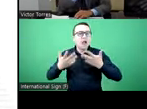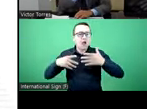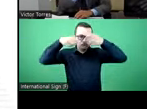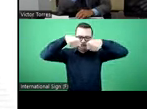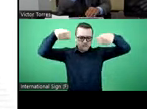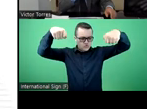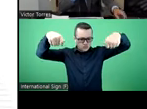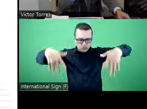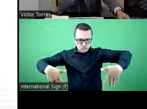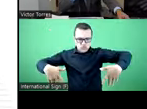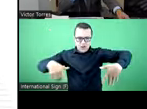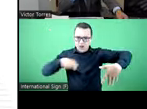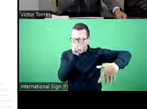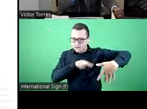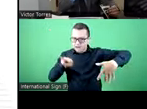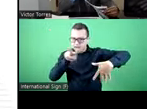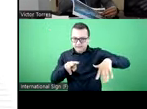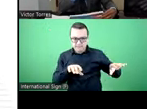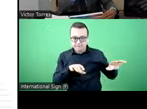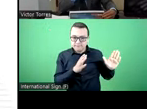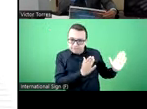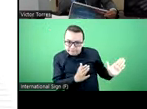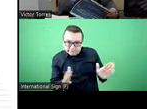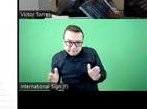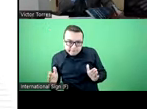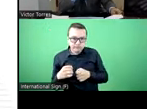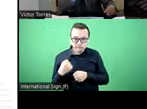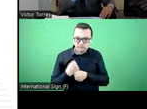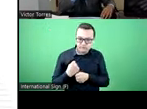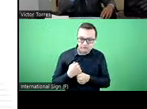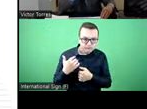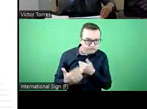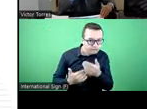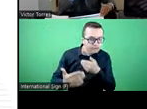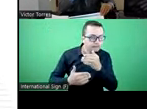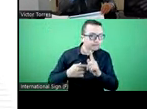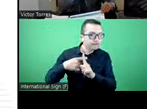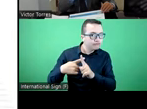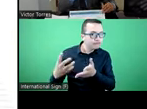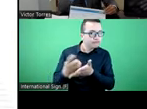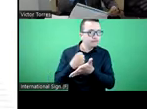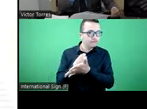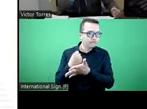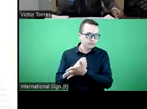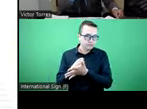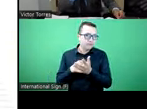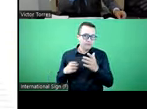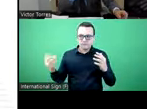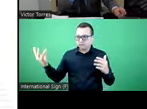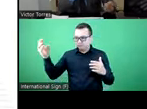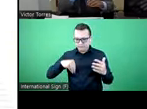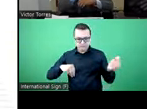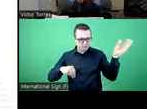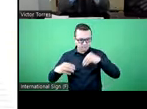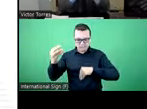paradigm of behavior and performance, and what we have